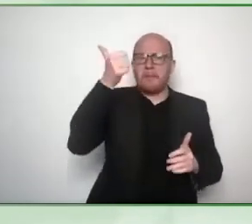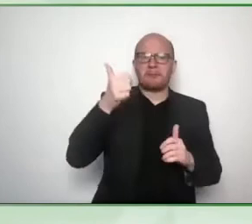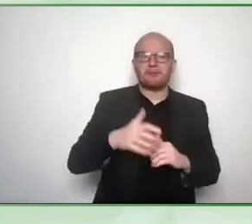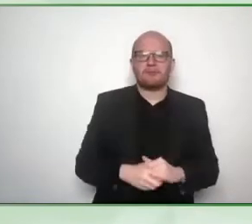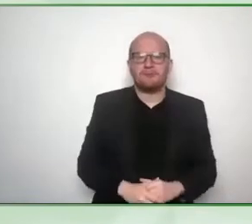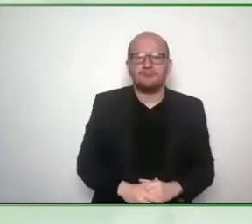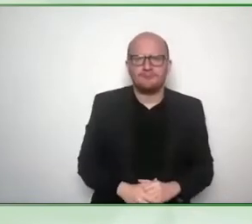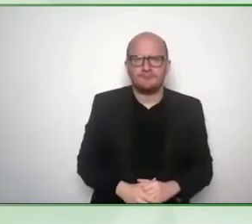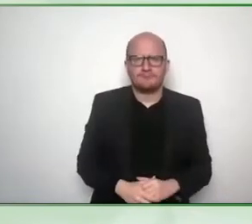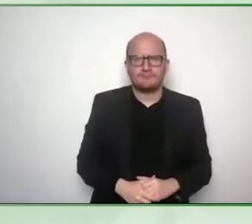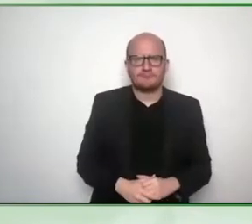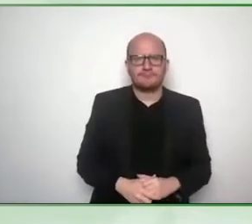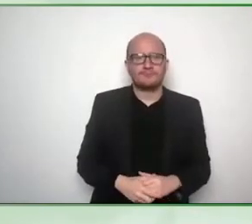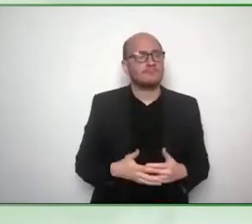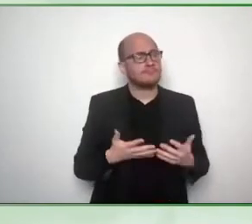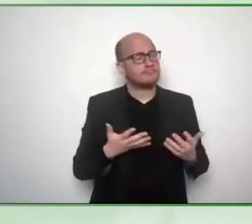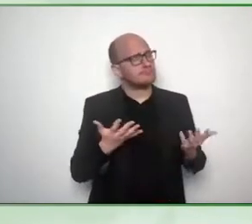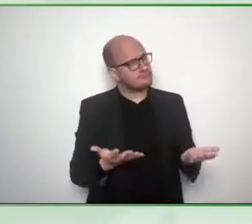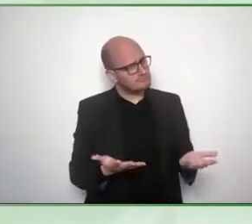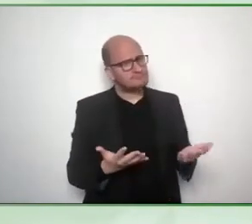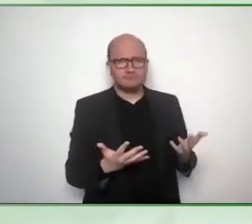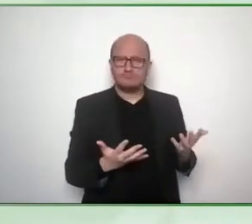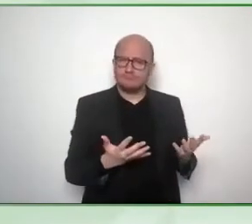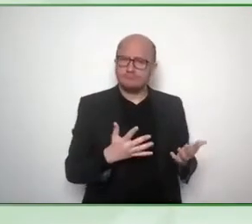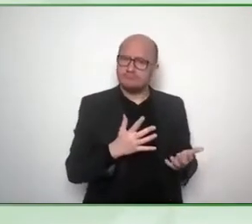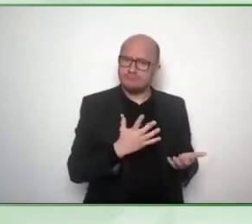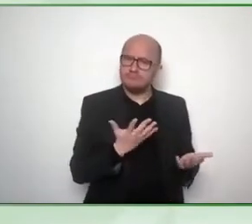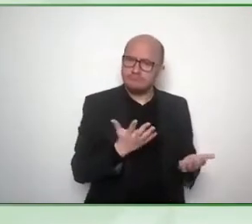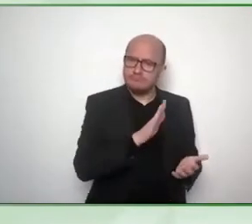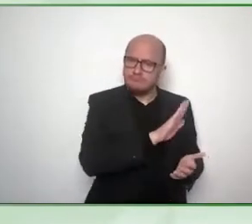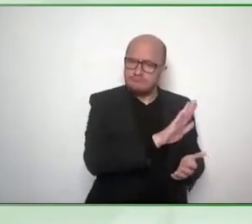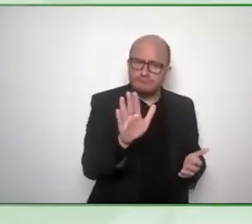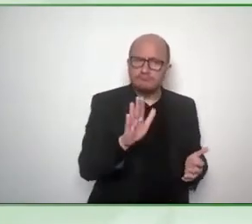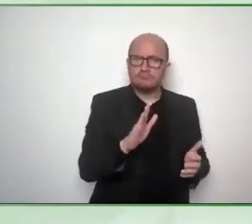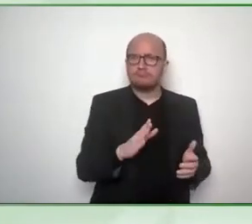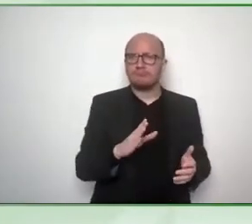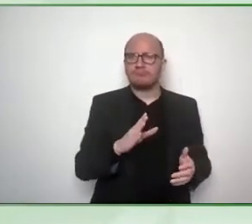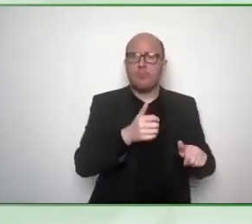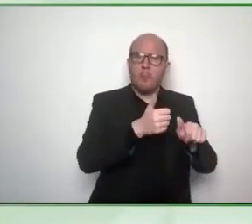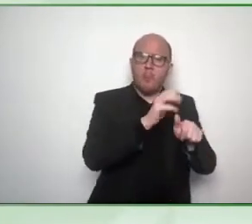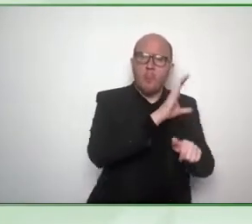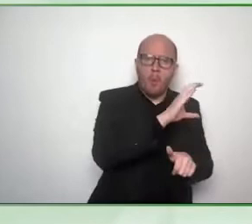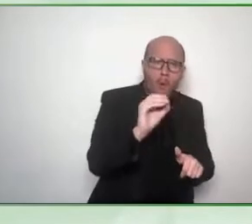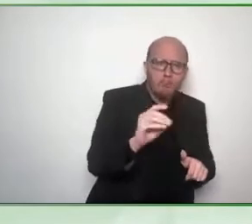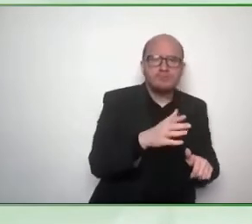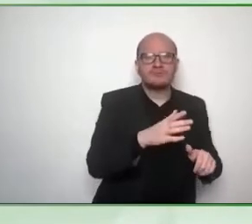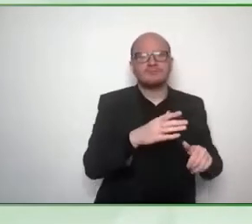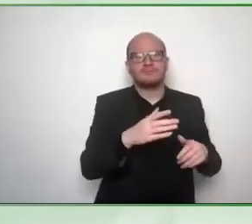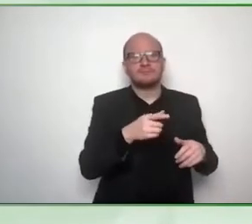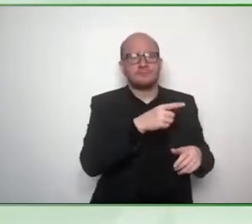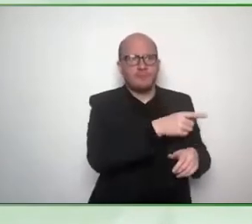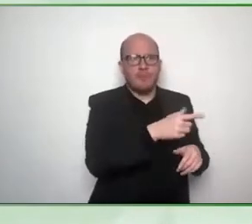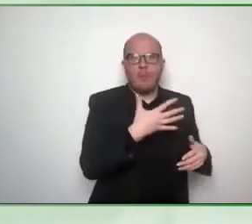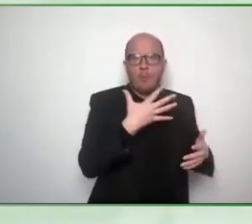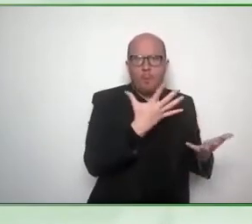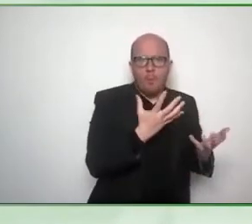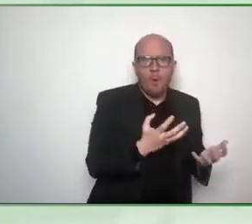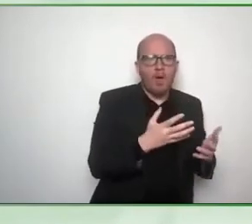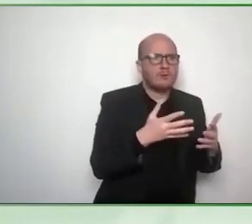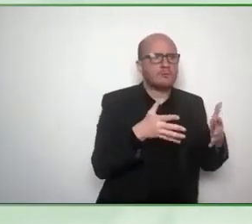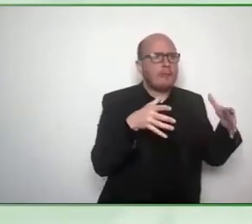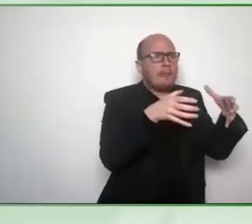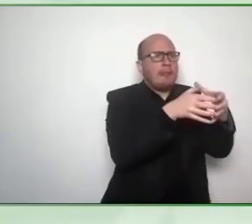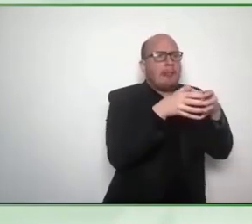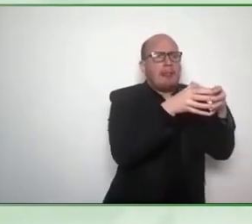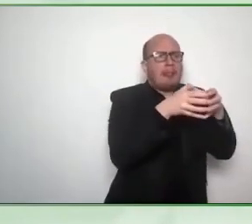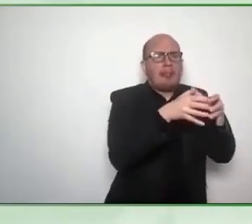and we also have the universal design principles how do we connect all these um together